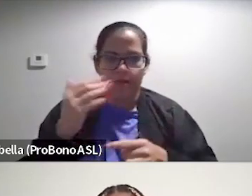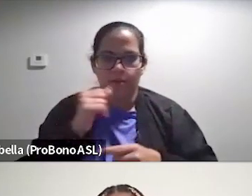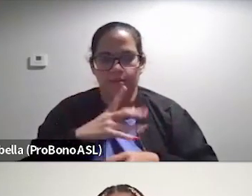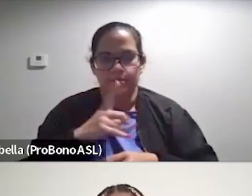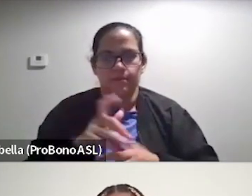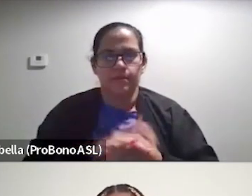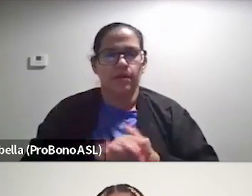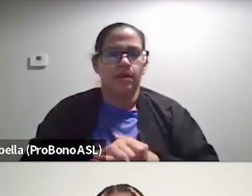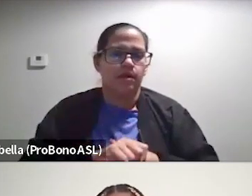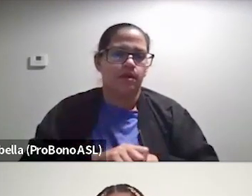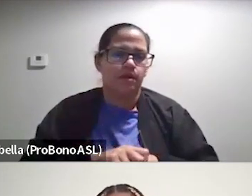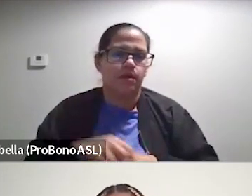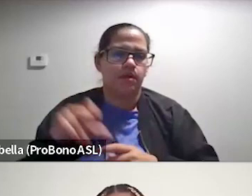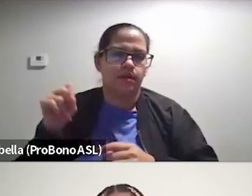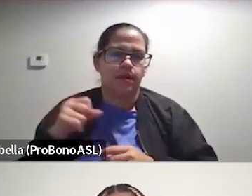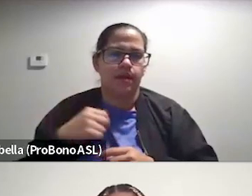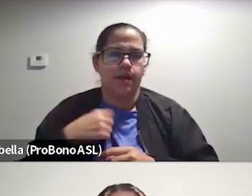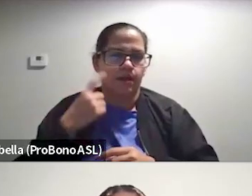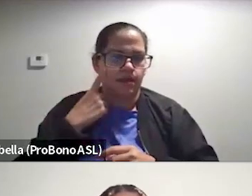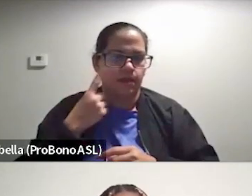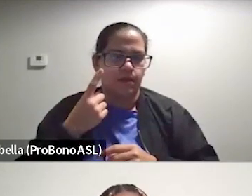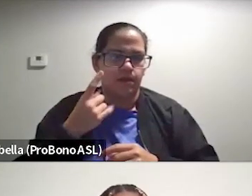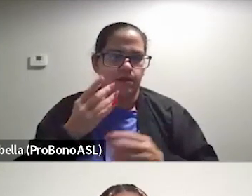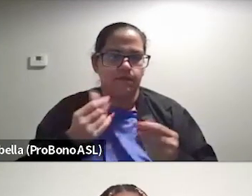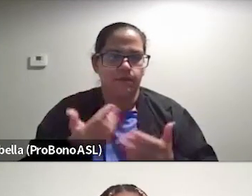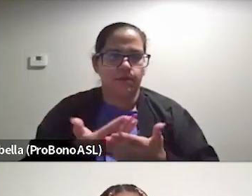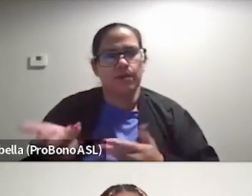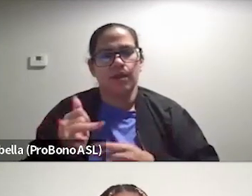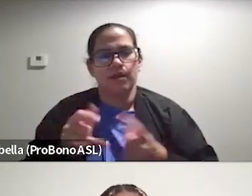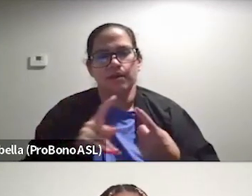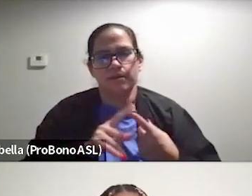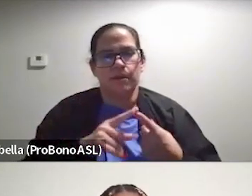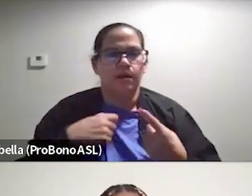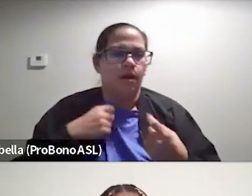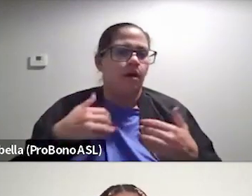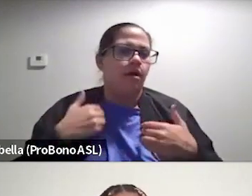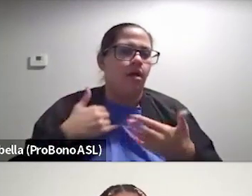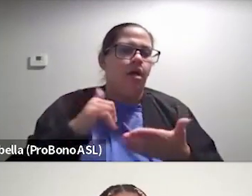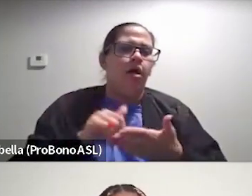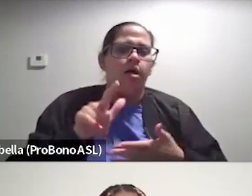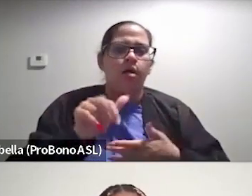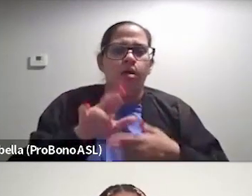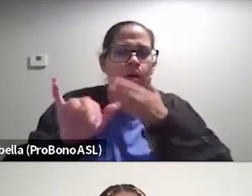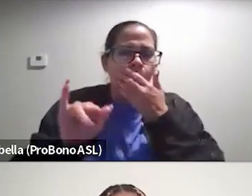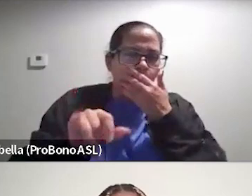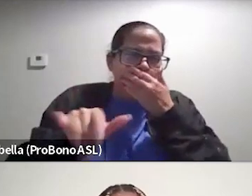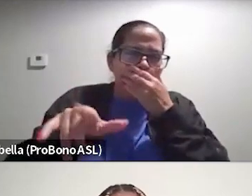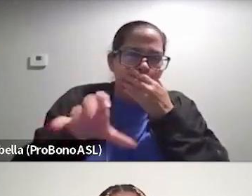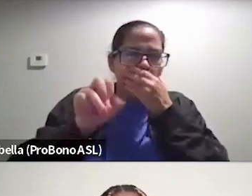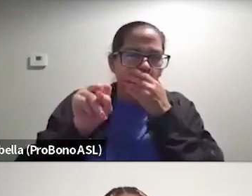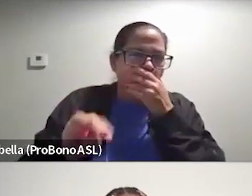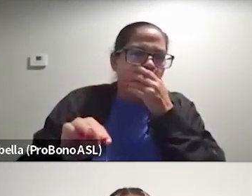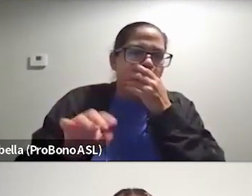Yeah. I mean, I think there's like a few things. One is like, you know, I'm so happy that you're doing social media. That is